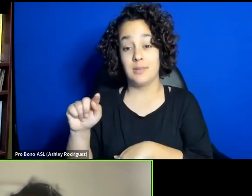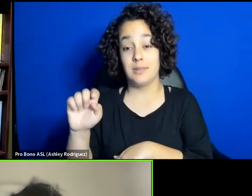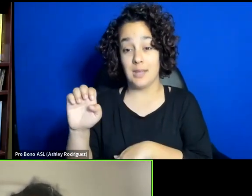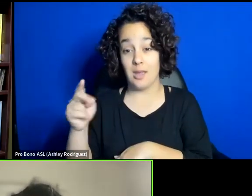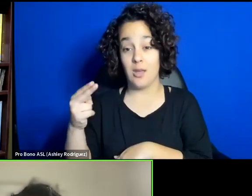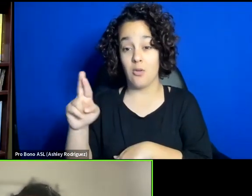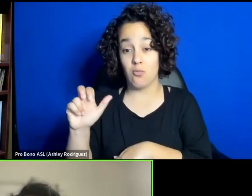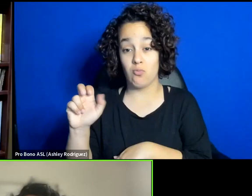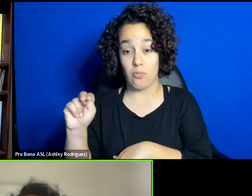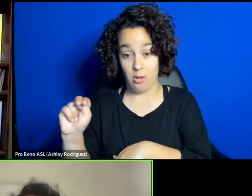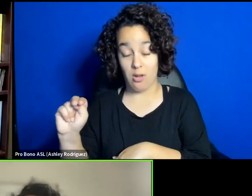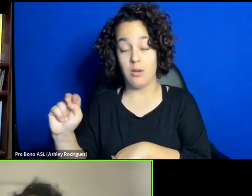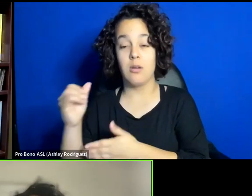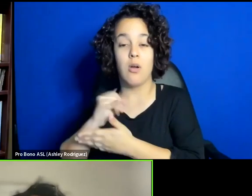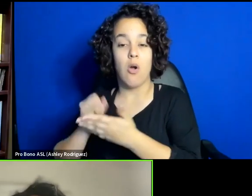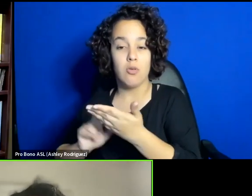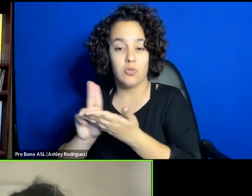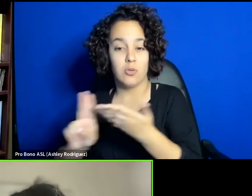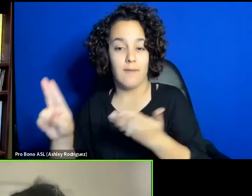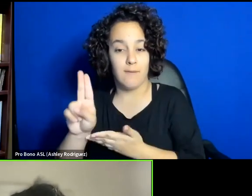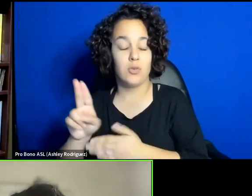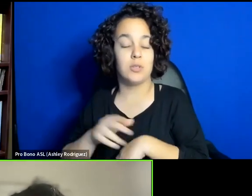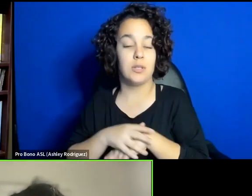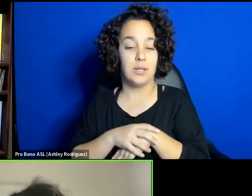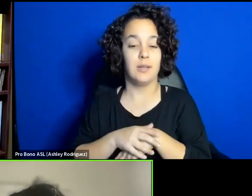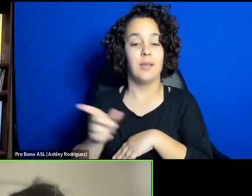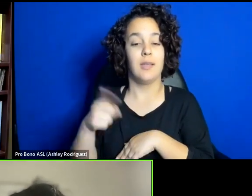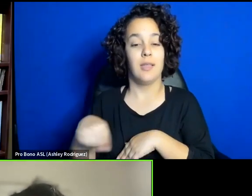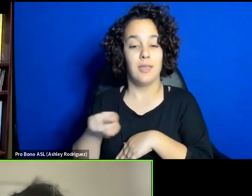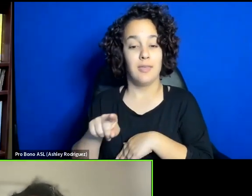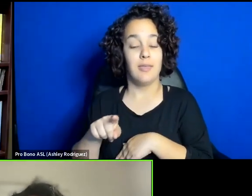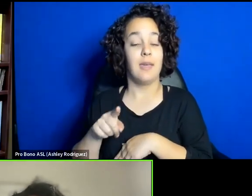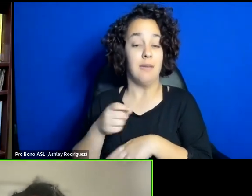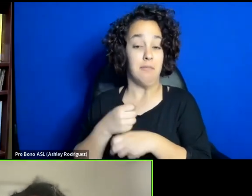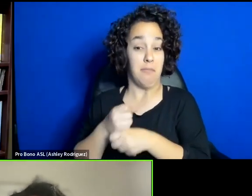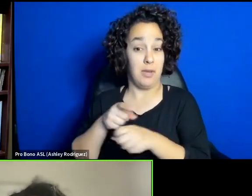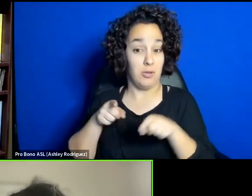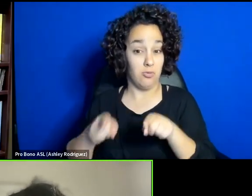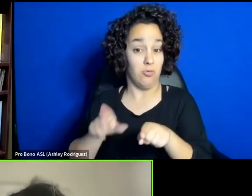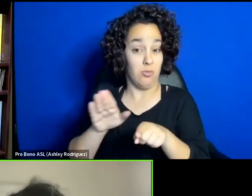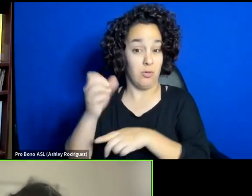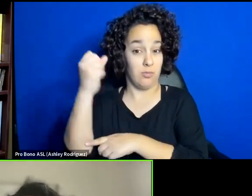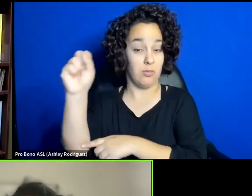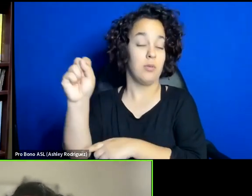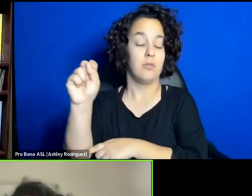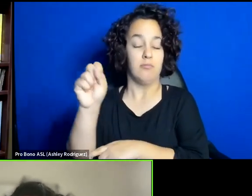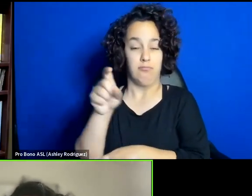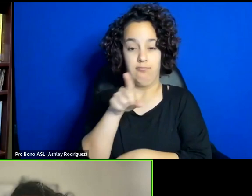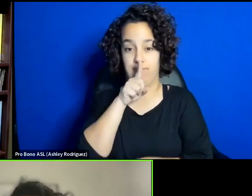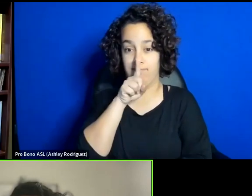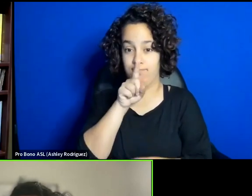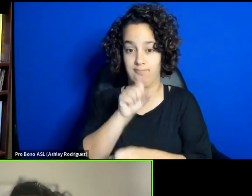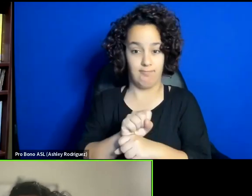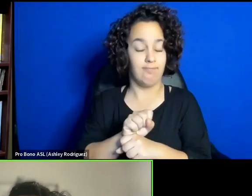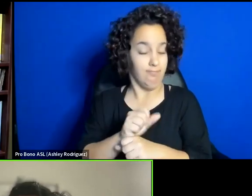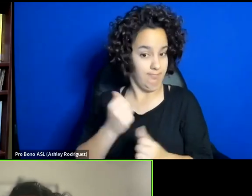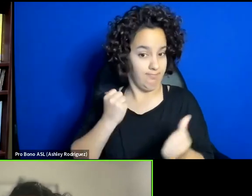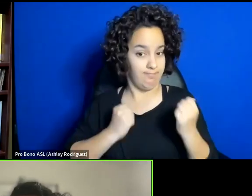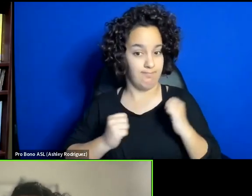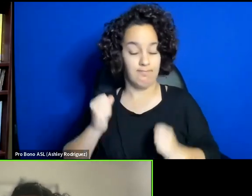should dare to say that what they made during their protest was a very performative act, and it actually